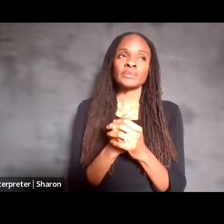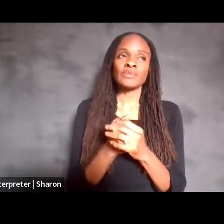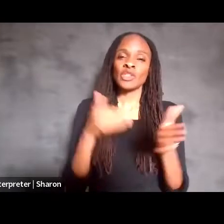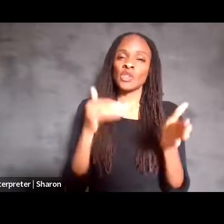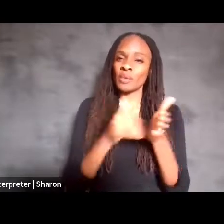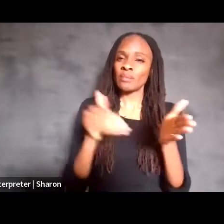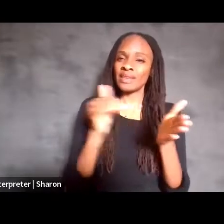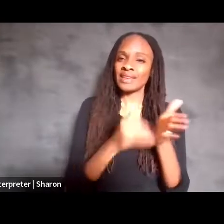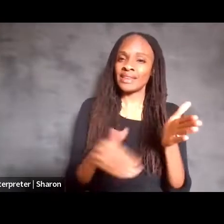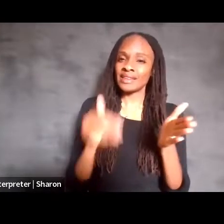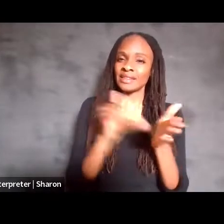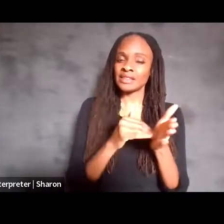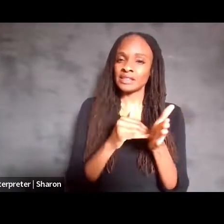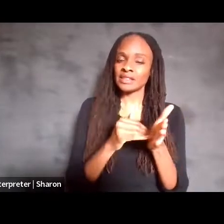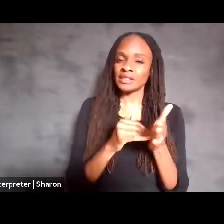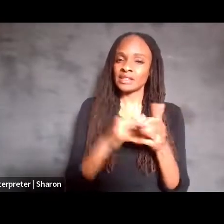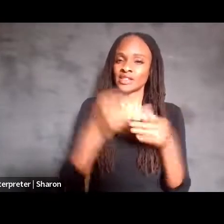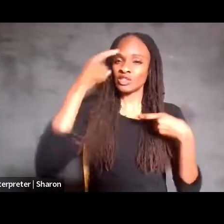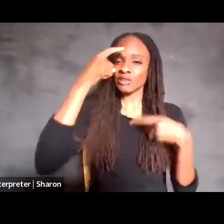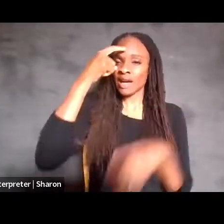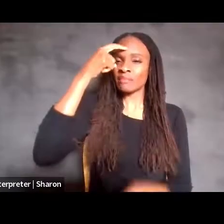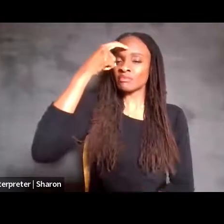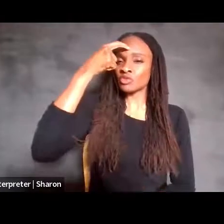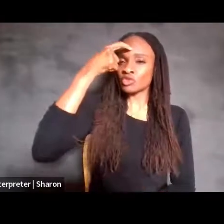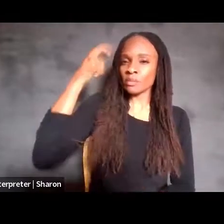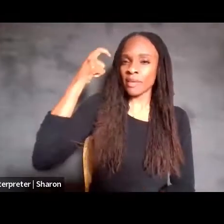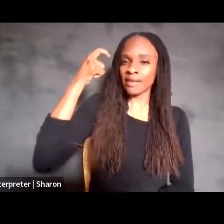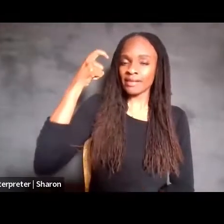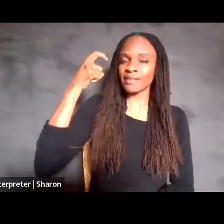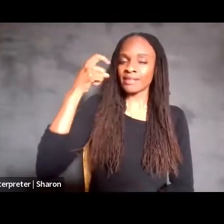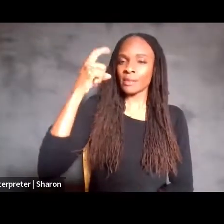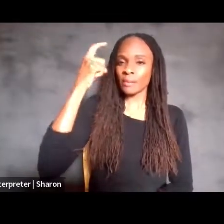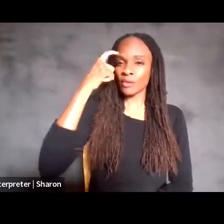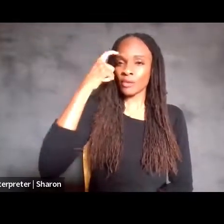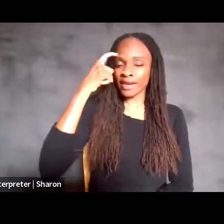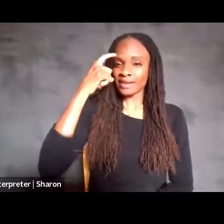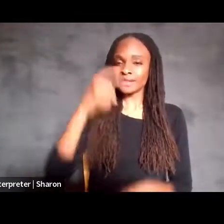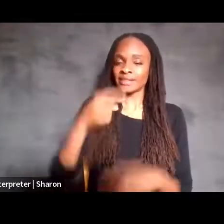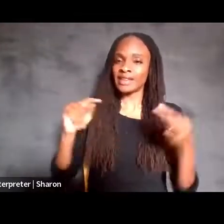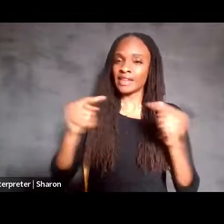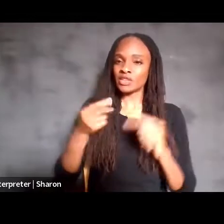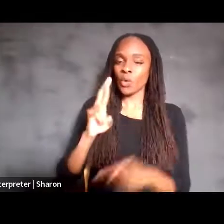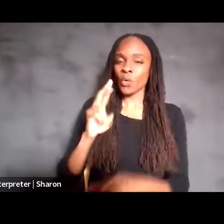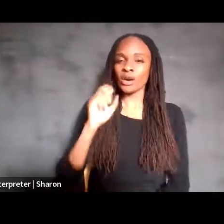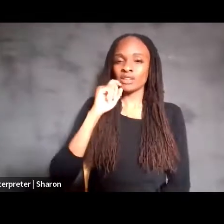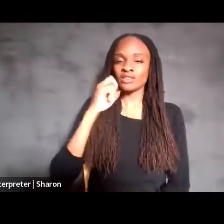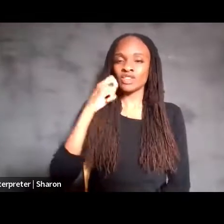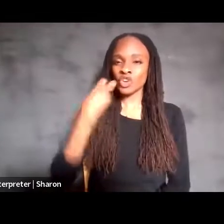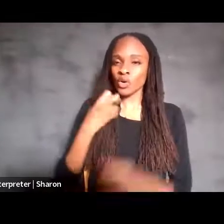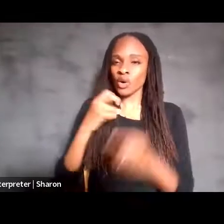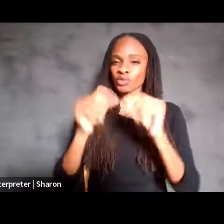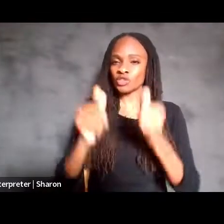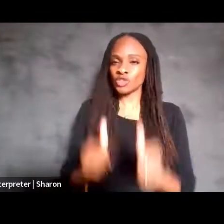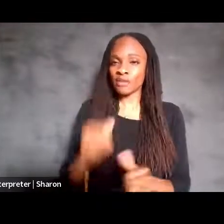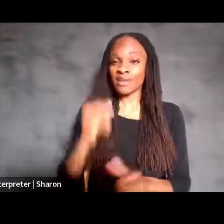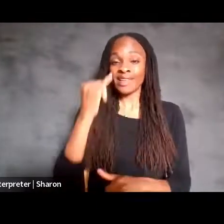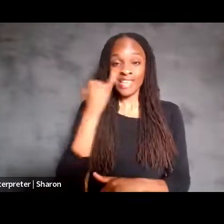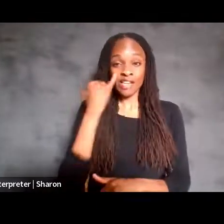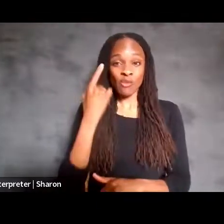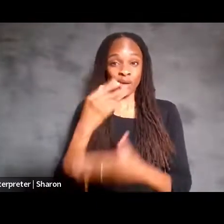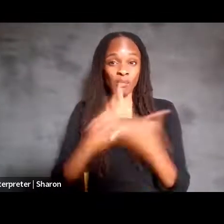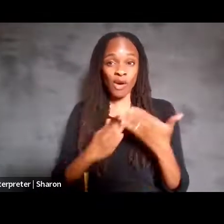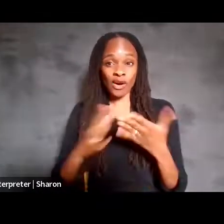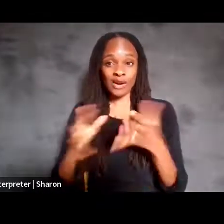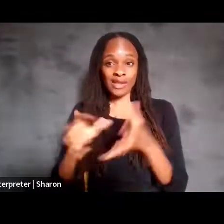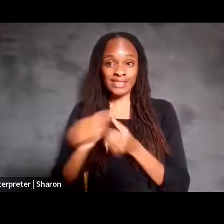like traumatic brain injury or neurodegenerative, even if one part is damaged, if it still